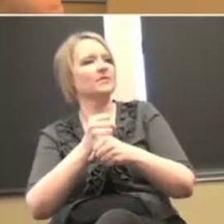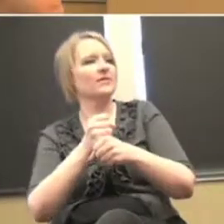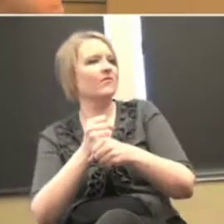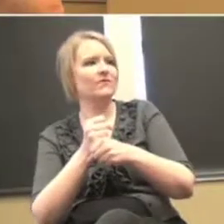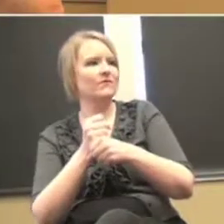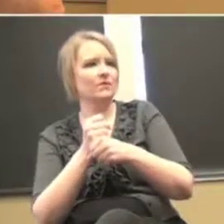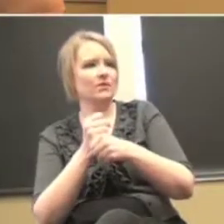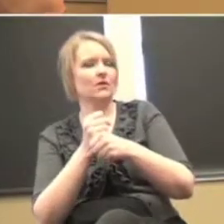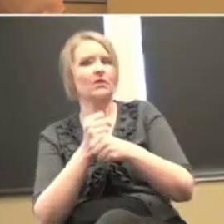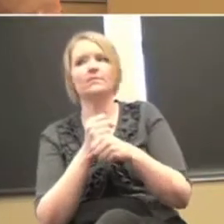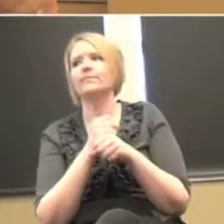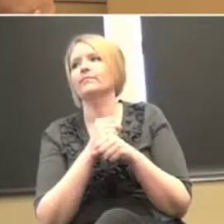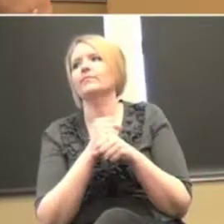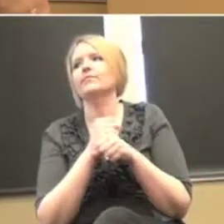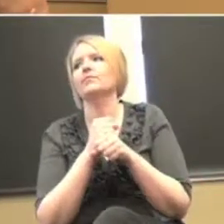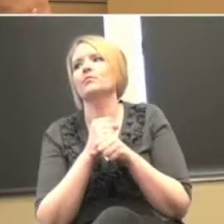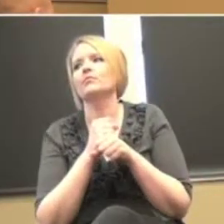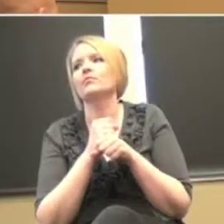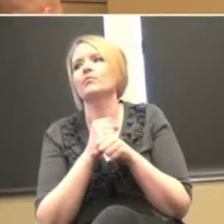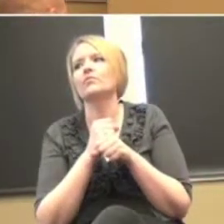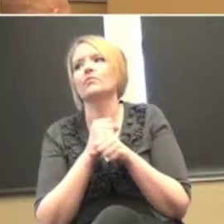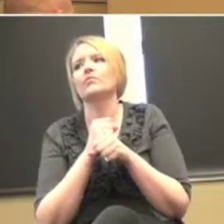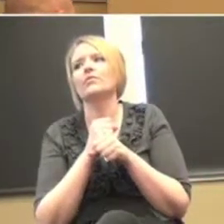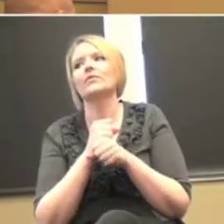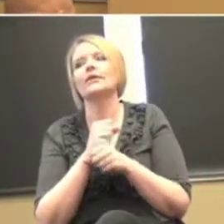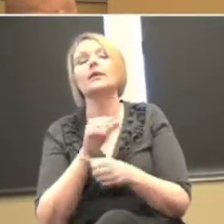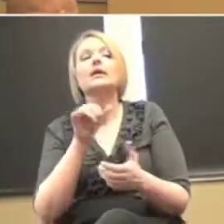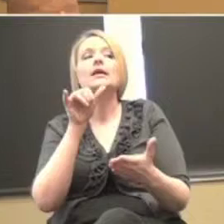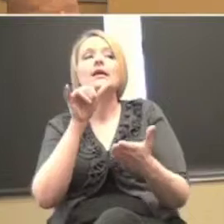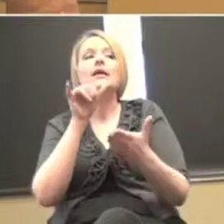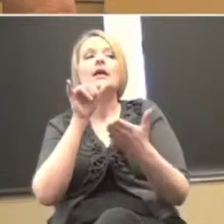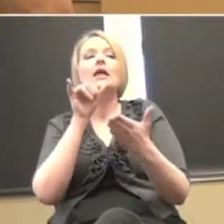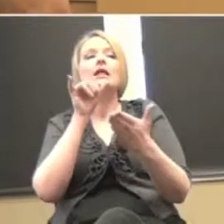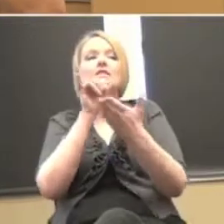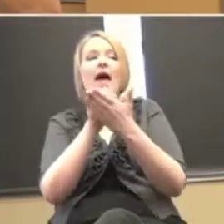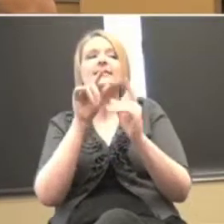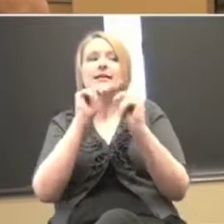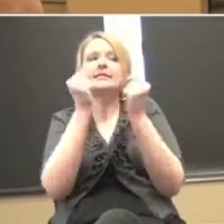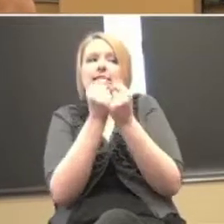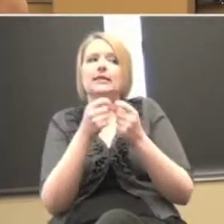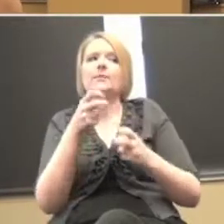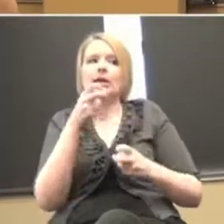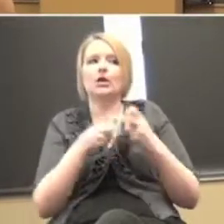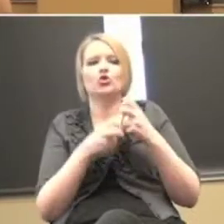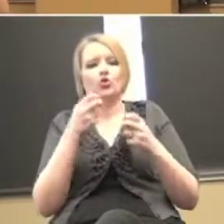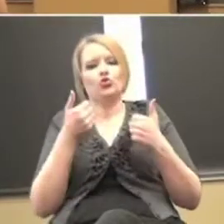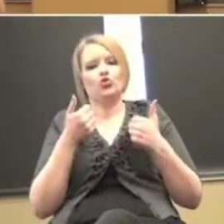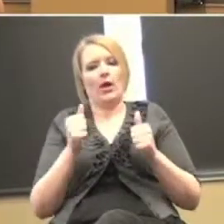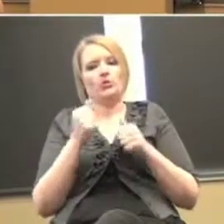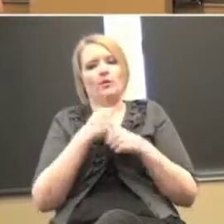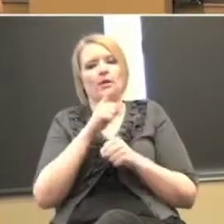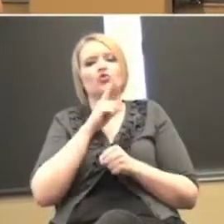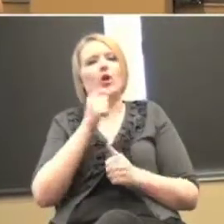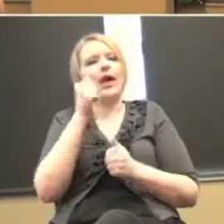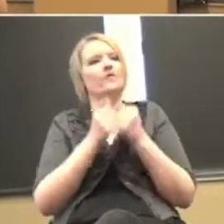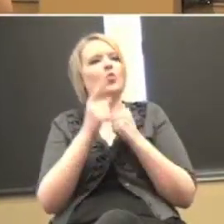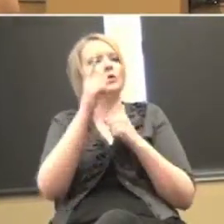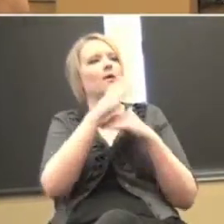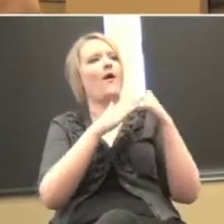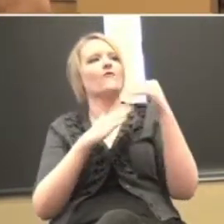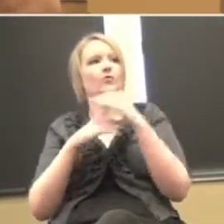And I guess, you know, that's obviously a team issue trying to get people's comfort levels there.